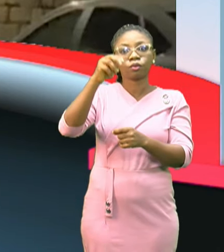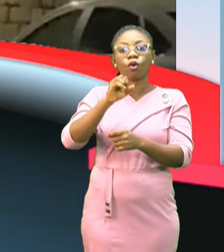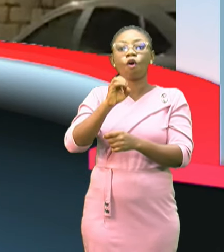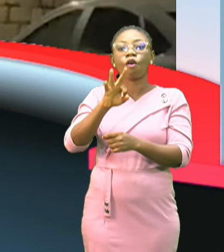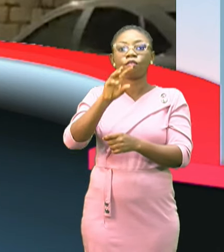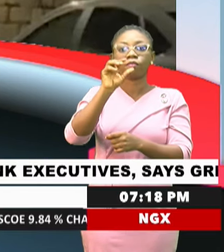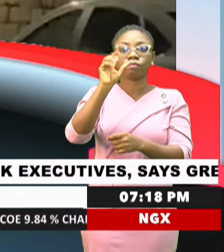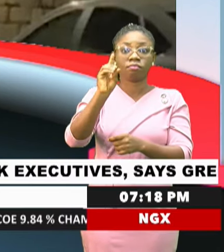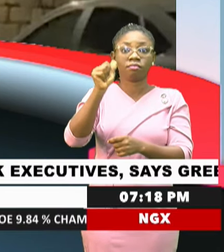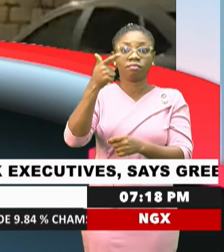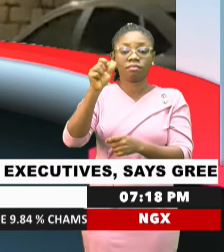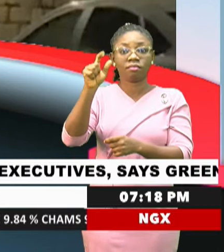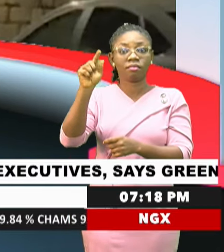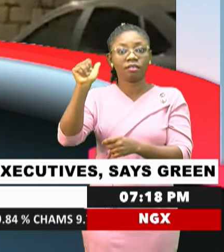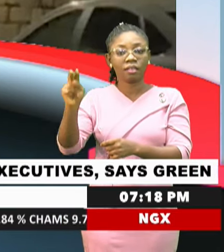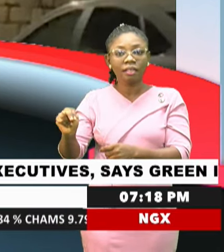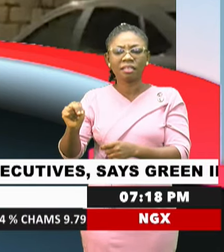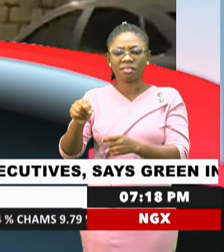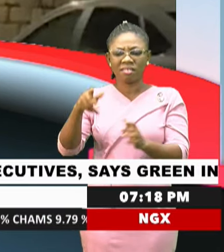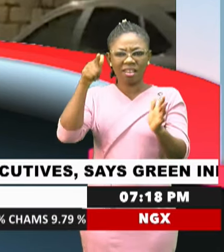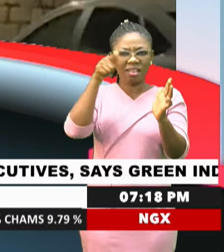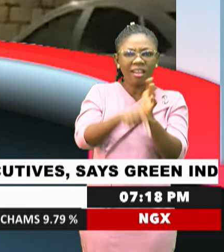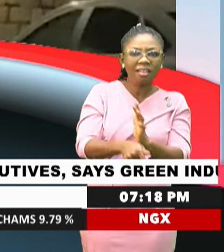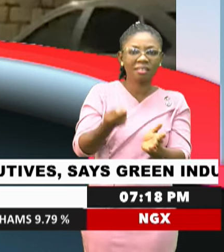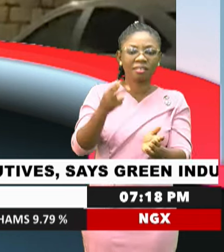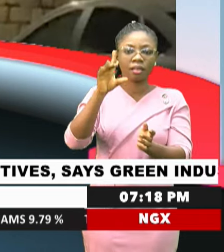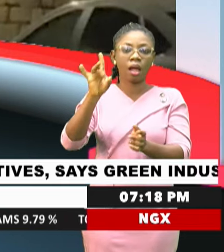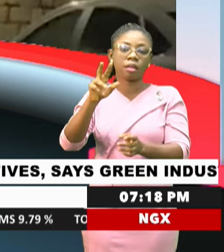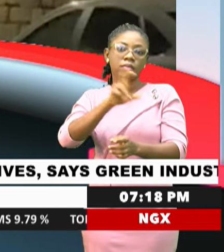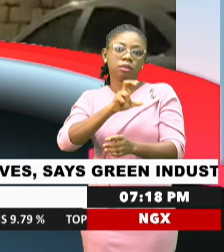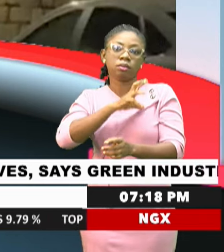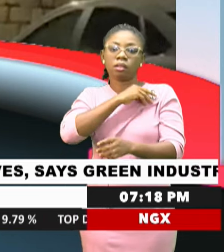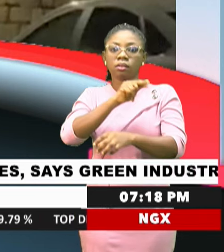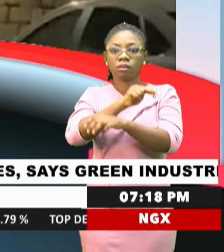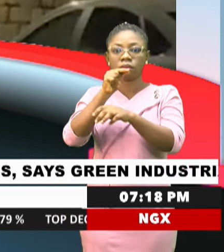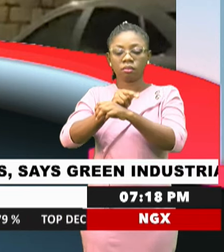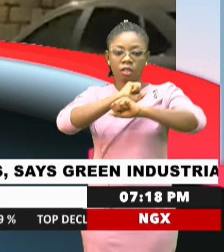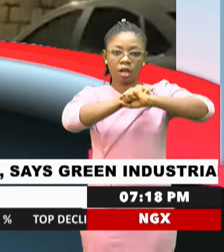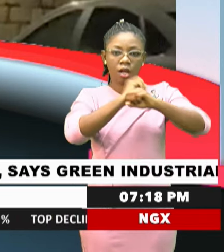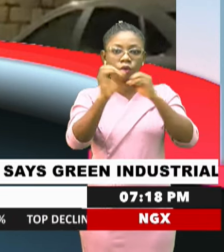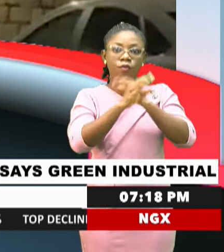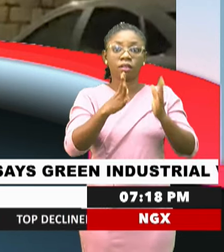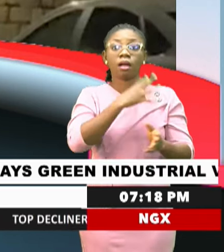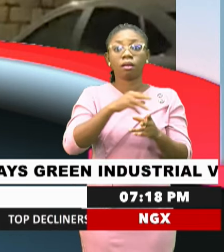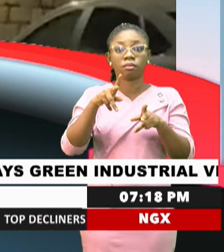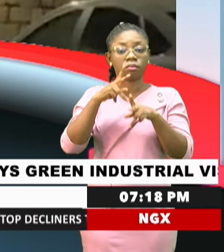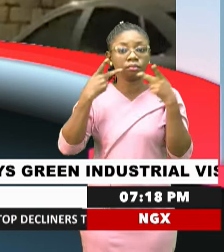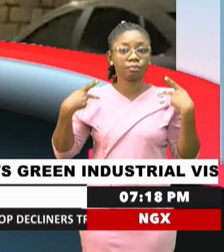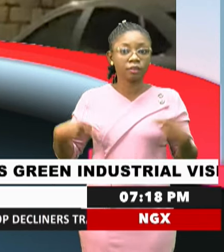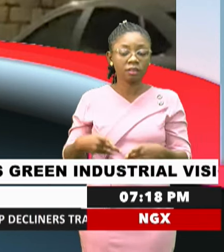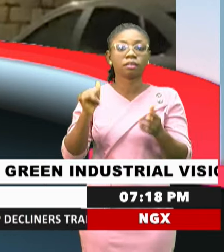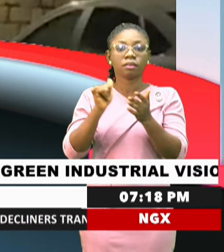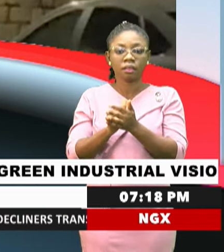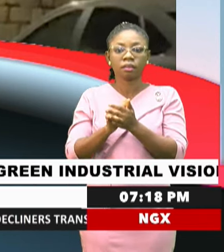Dagestan, killing at least eight police and national guard officers and a priest. The attack has left 19